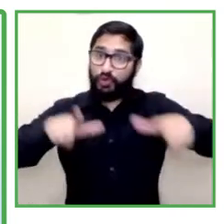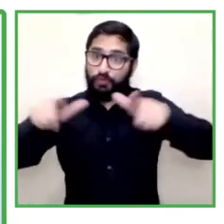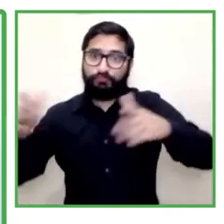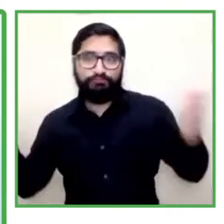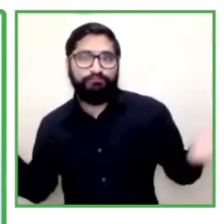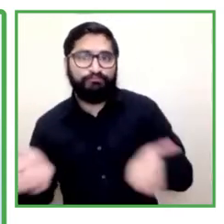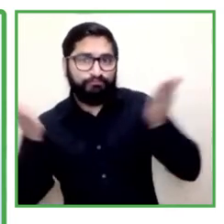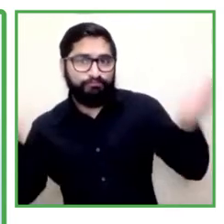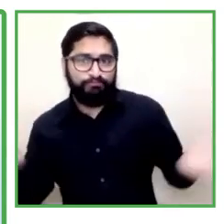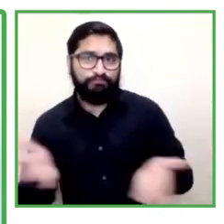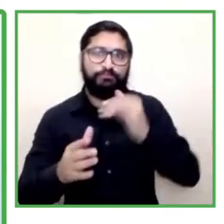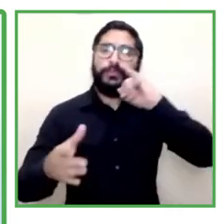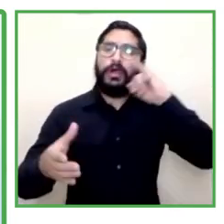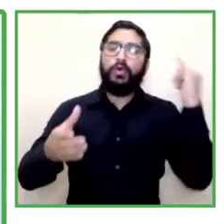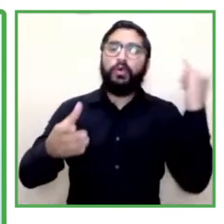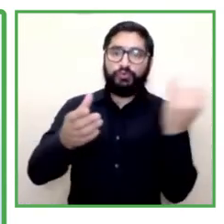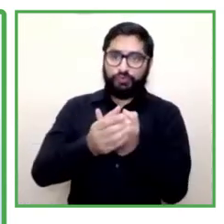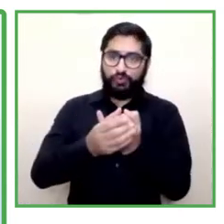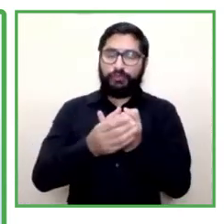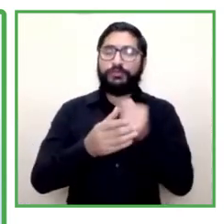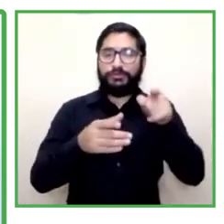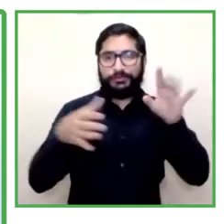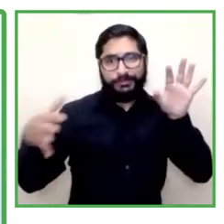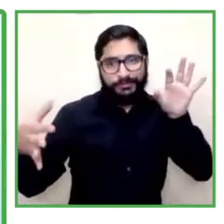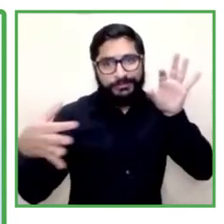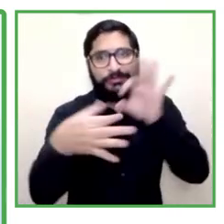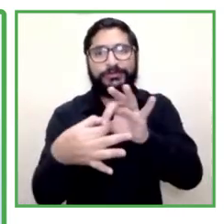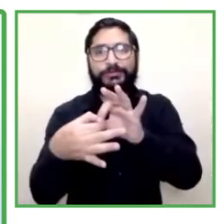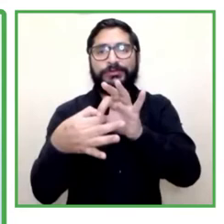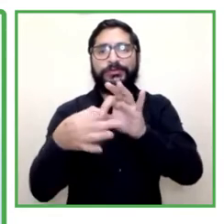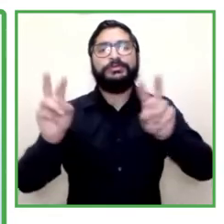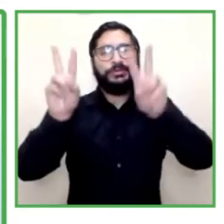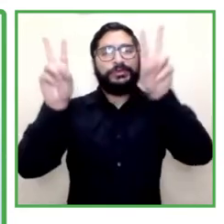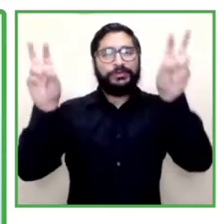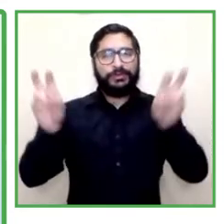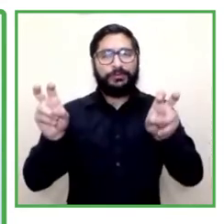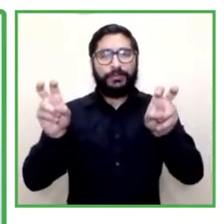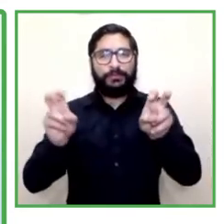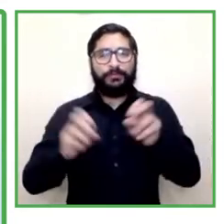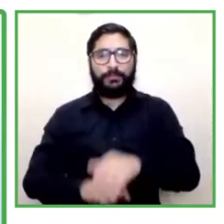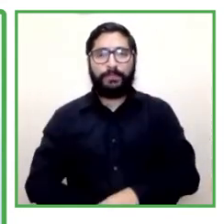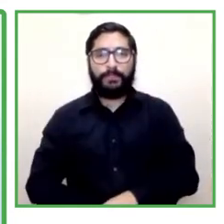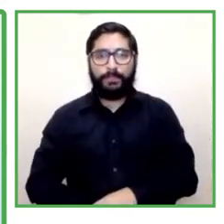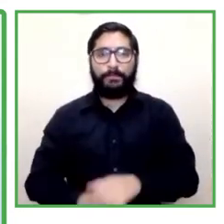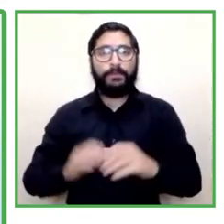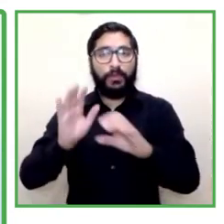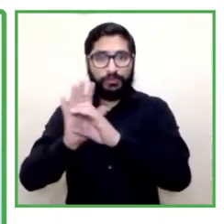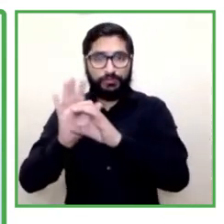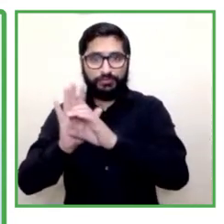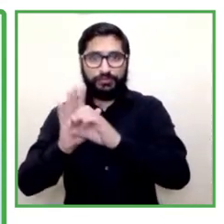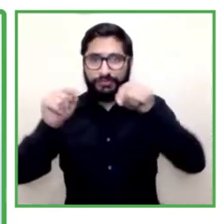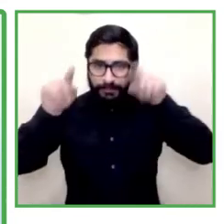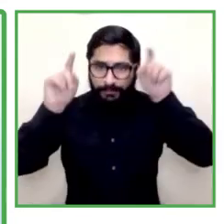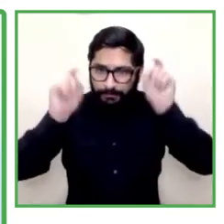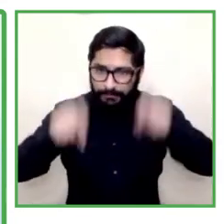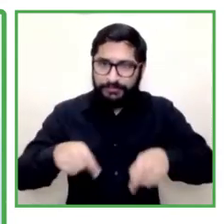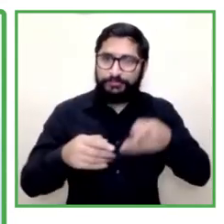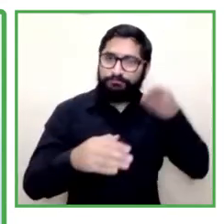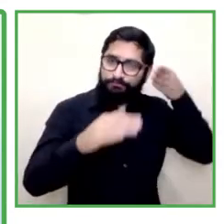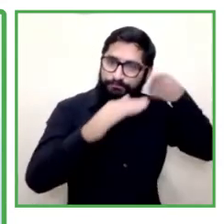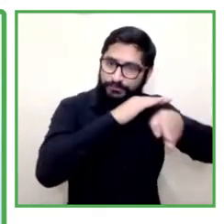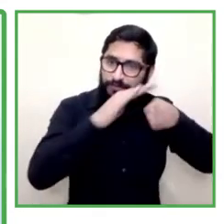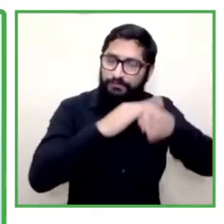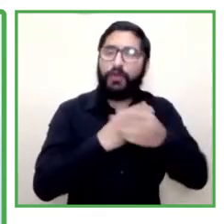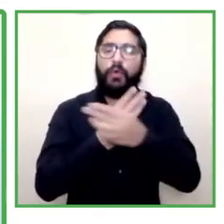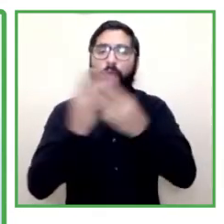universal design for learning and something that today is absolutely necessary which is web accessibility both at the level of platforms and